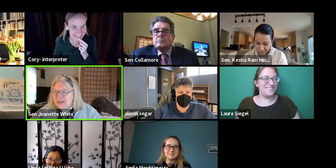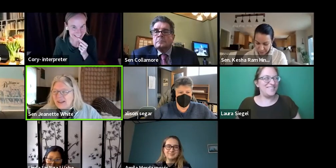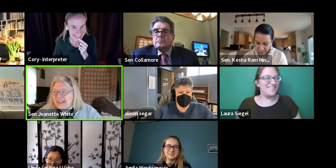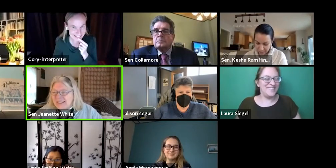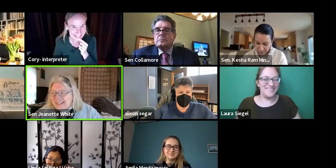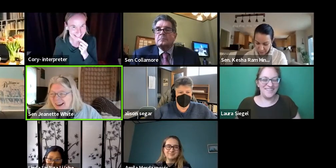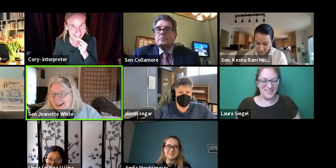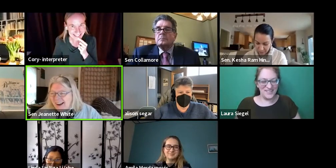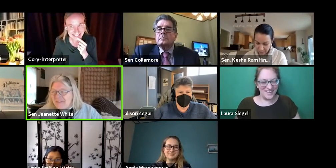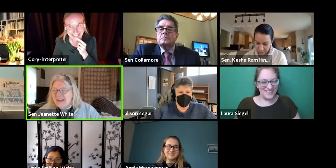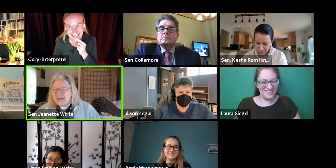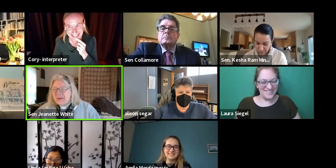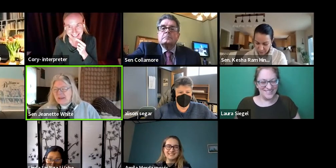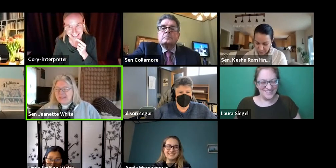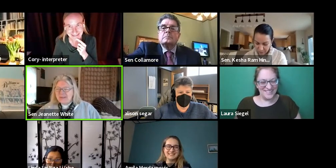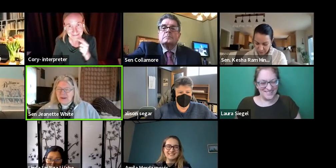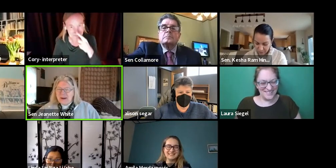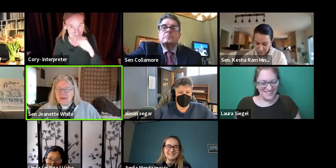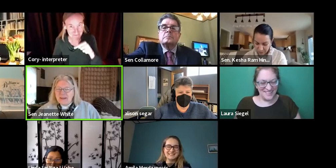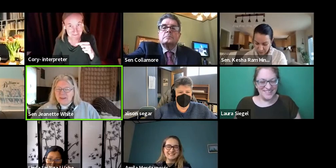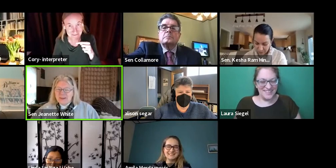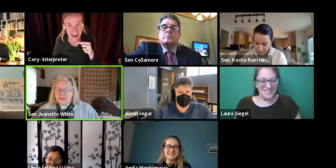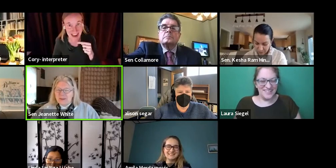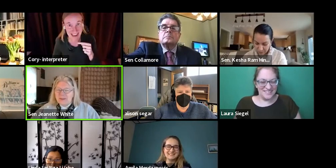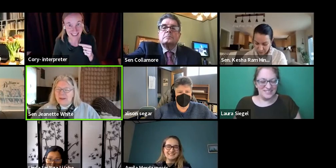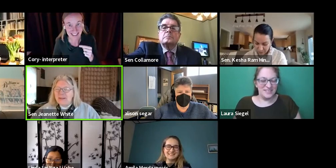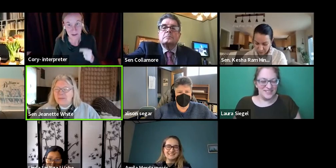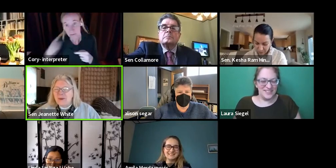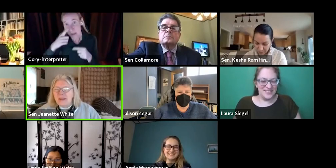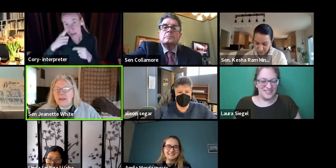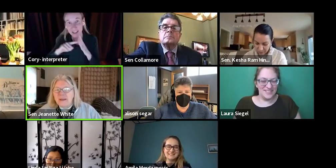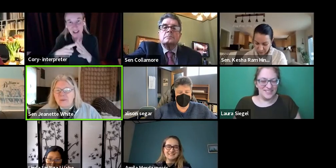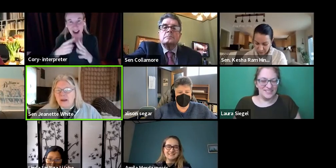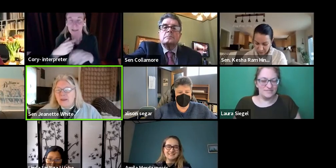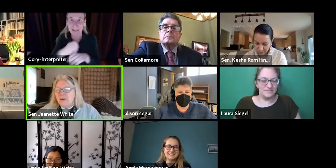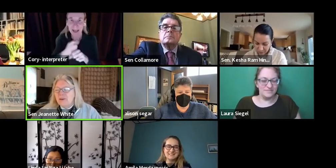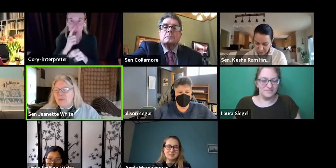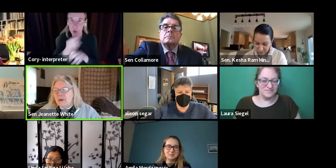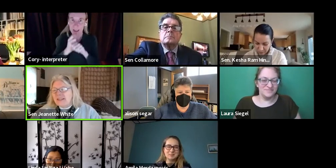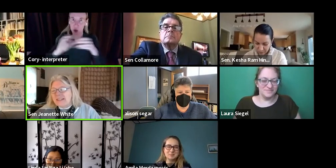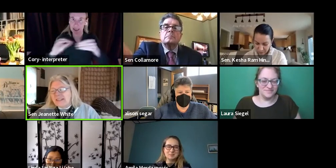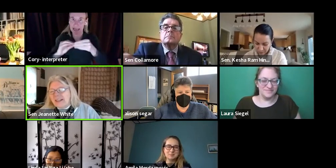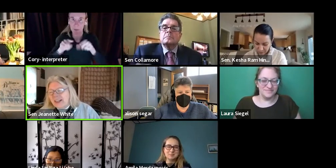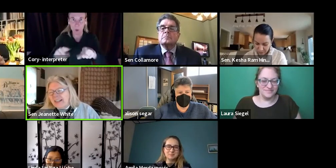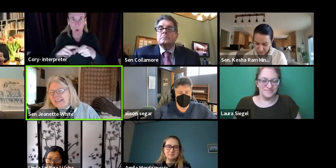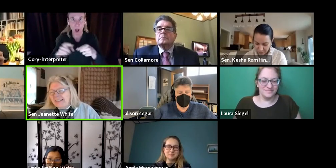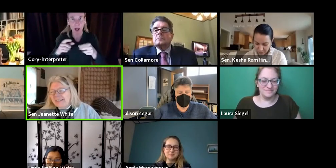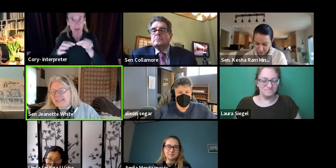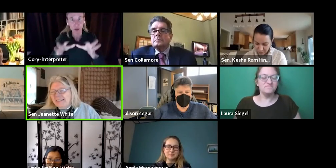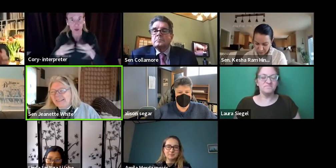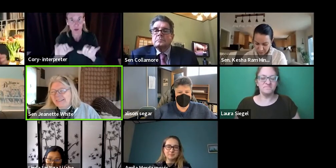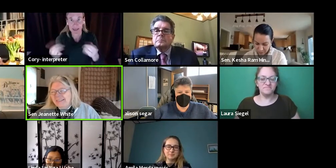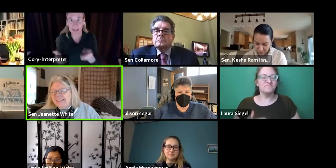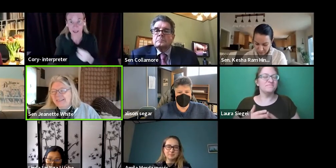Laura, would you like to start off, because we want to make sure that you get your testimony and while your interpreter is still here.